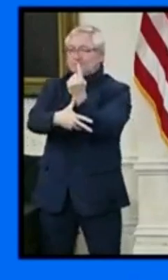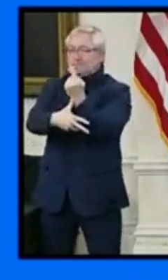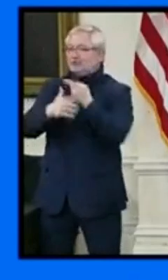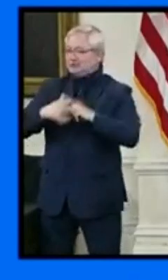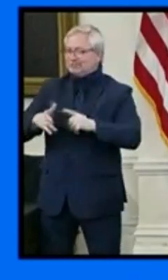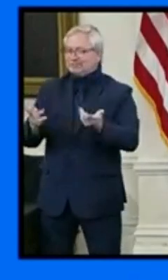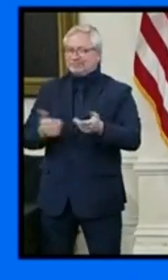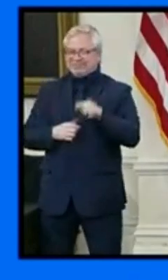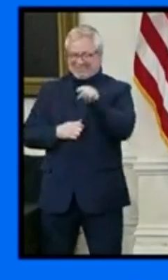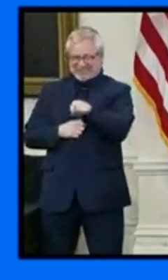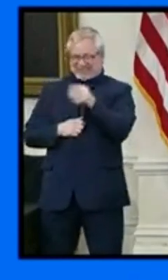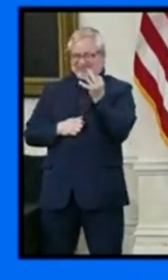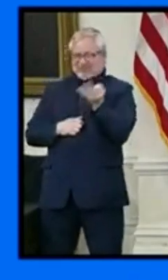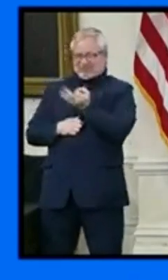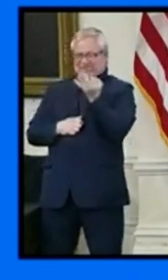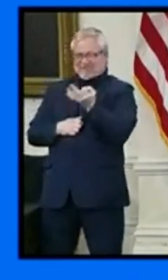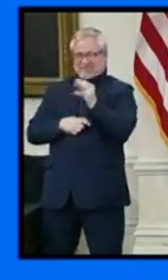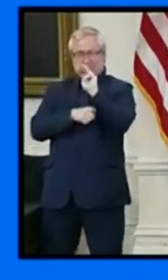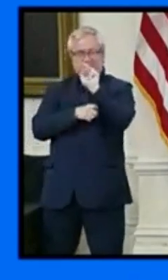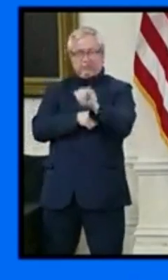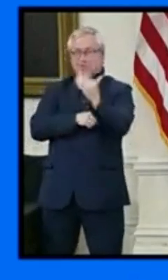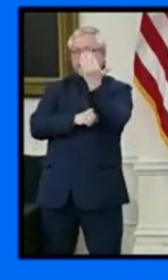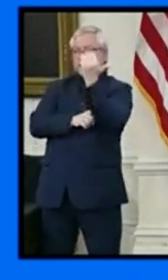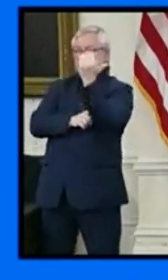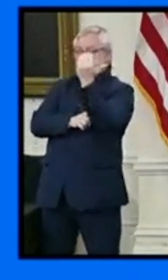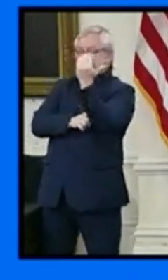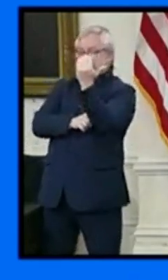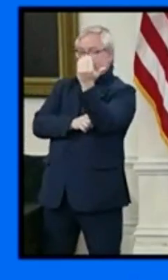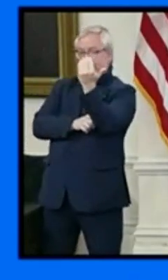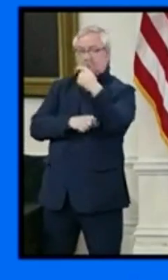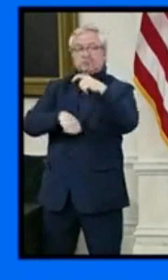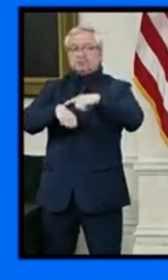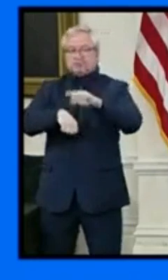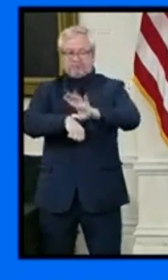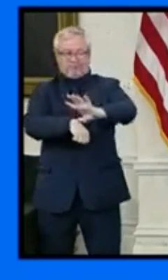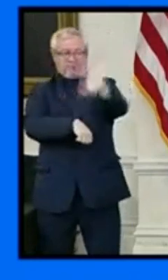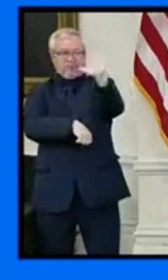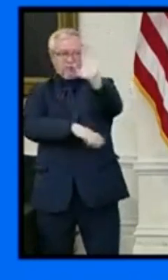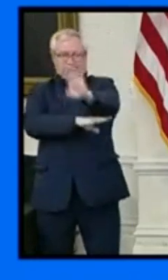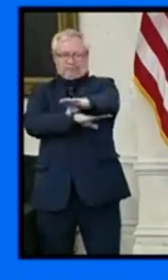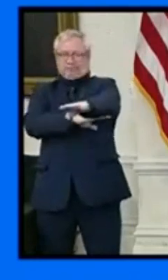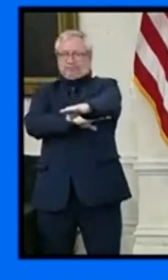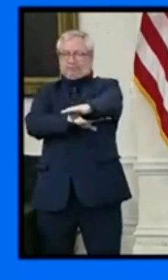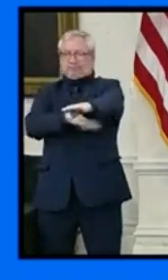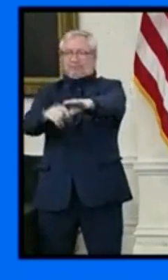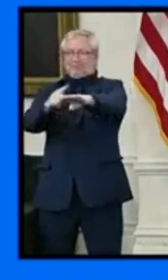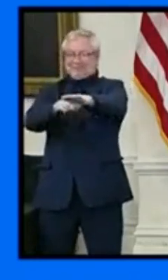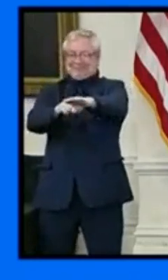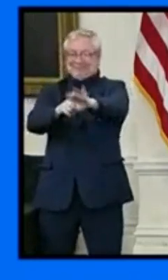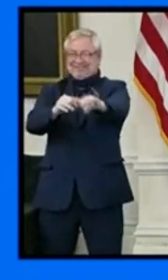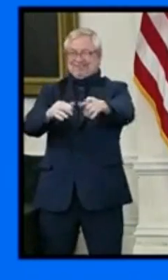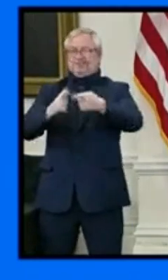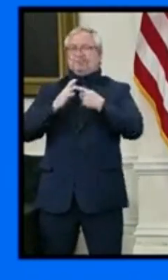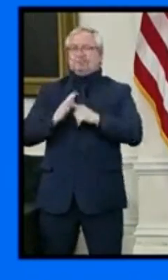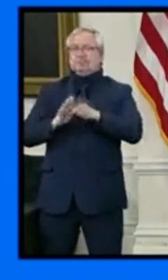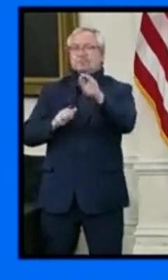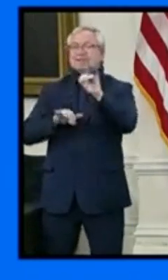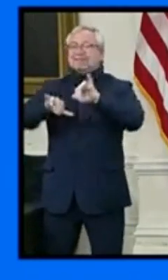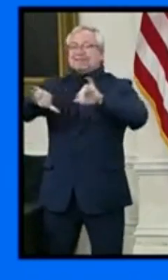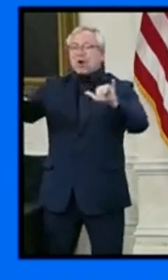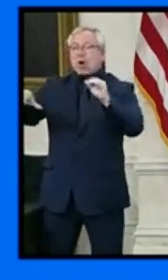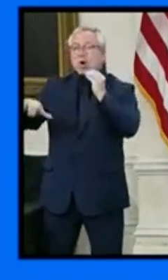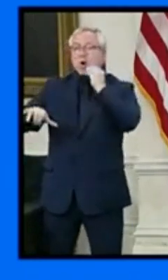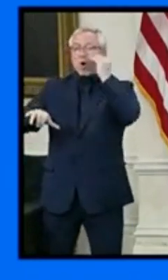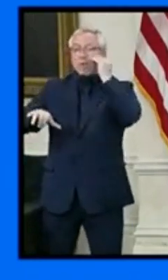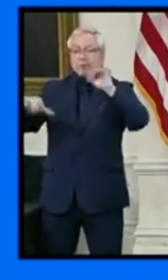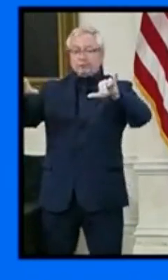May 15th, at 5 o'clock p.m., we will be lifting the stay-at-home order and we